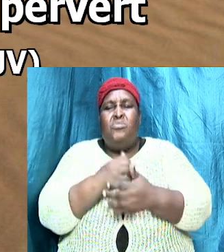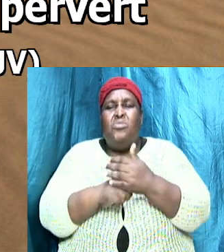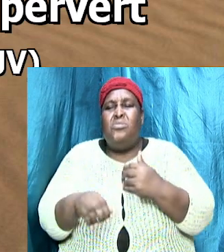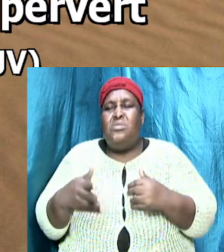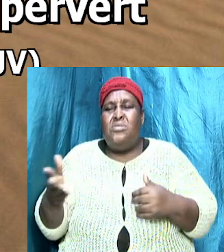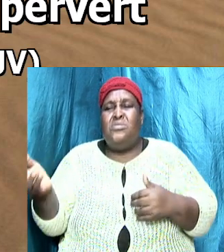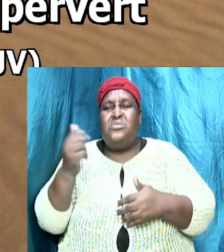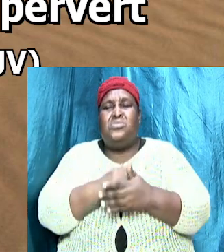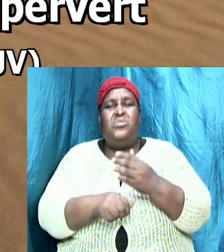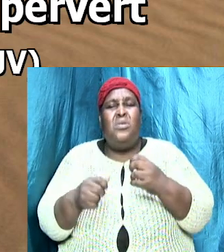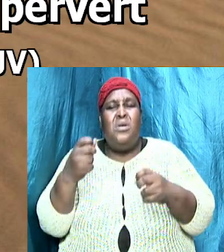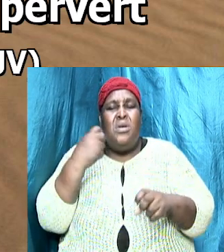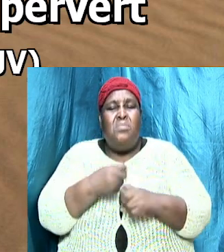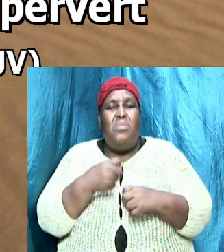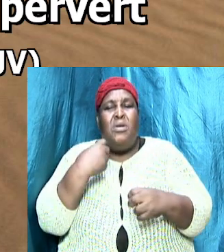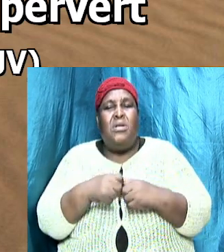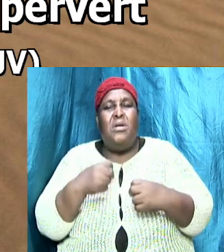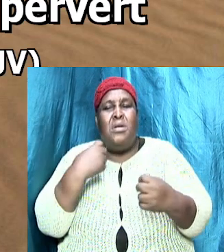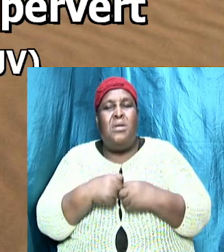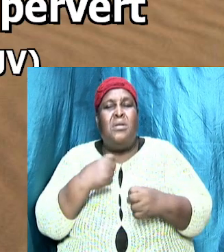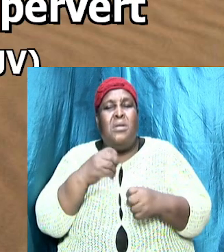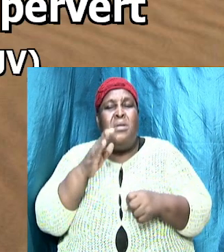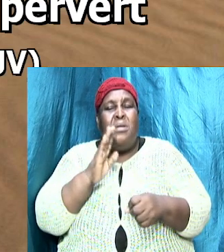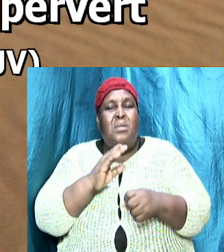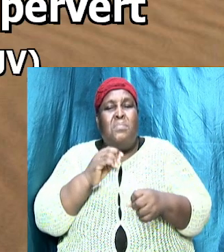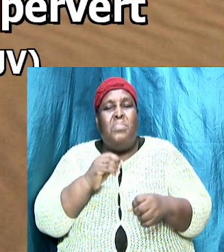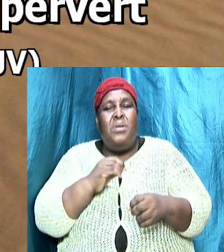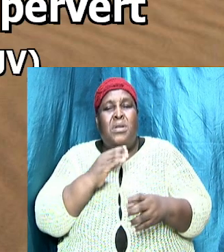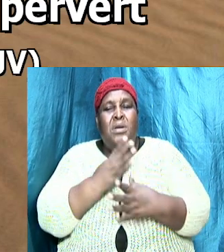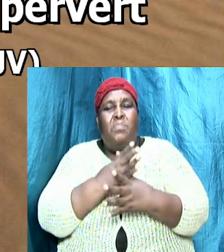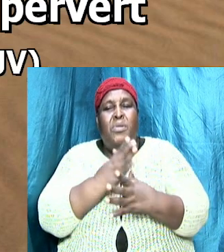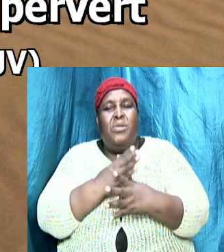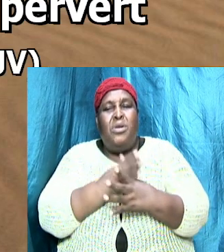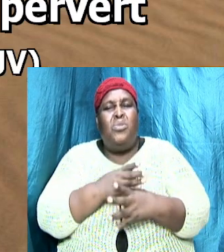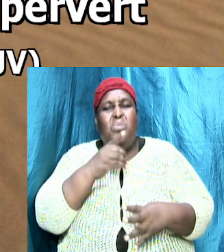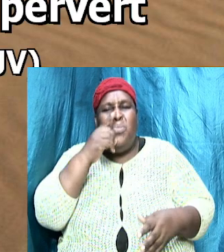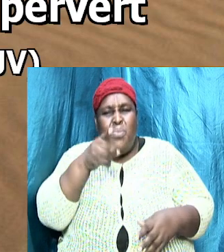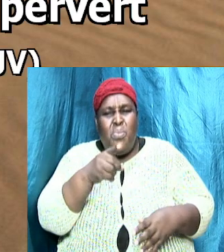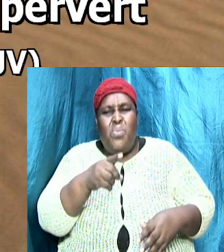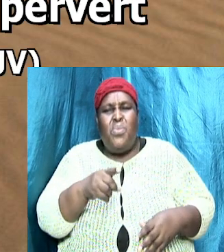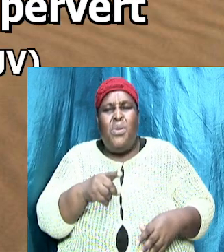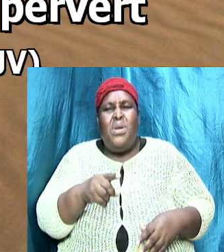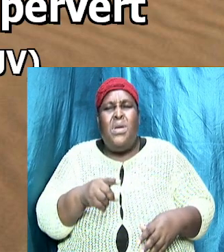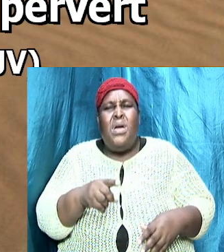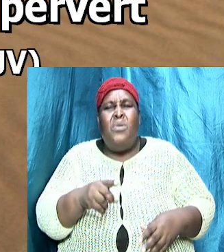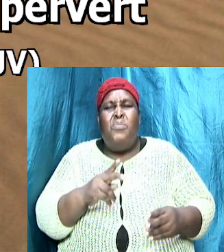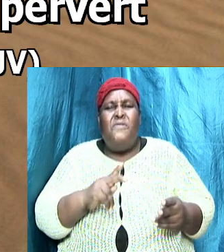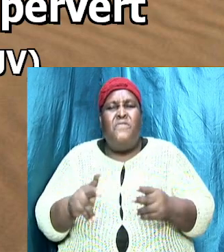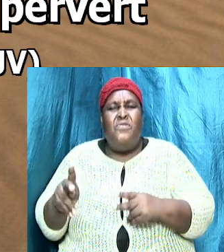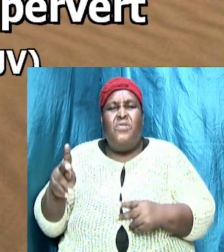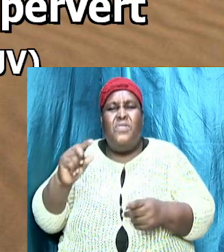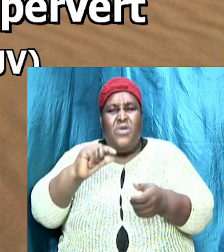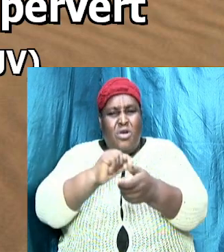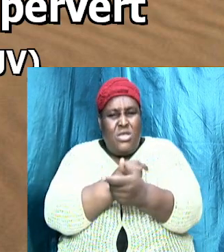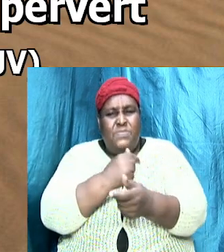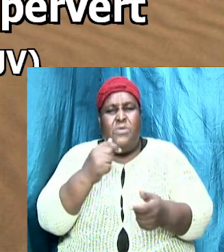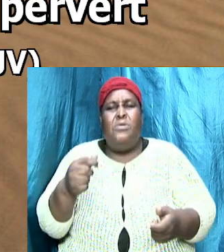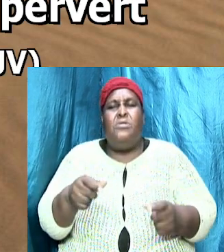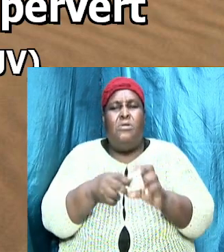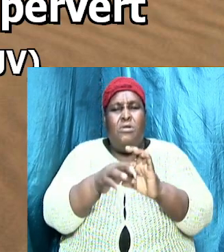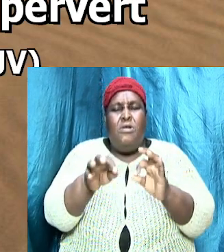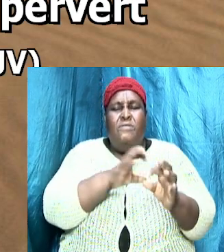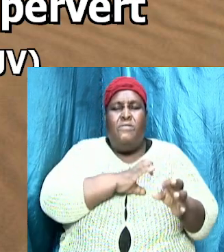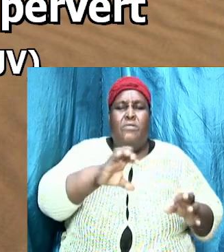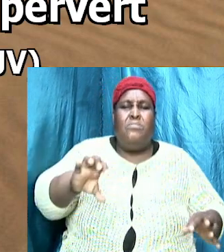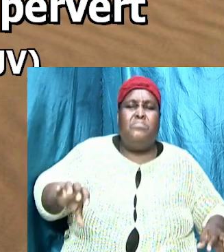and pervert the gospel Paul talked about it and Paul said there will be some that